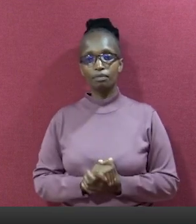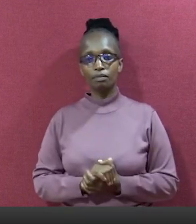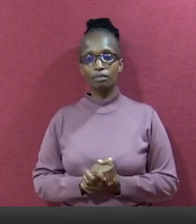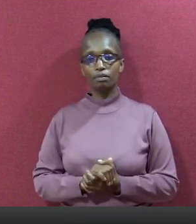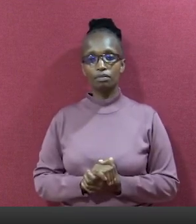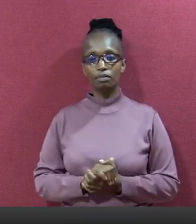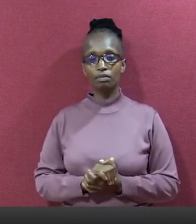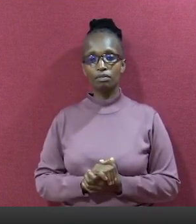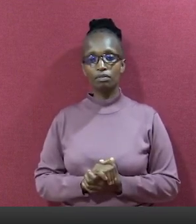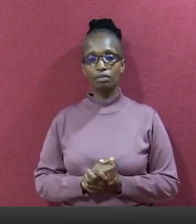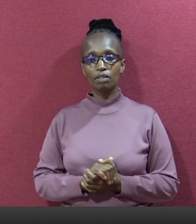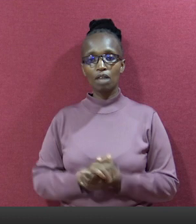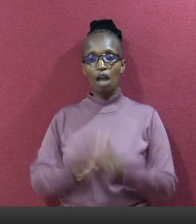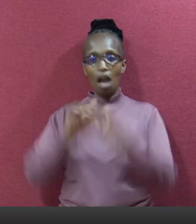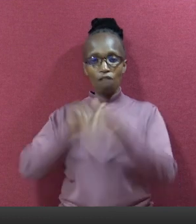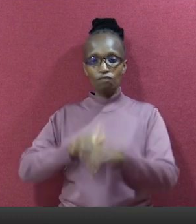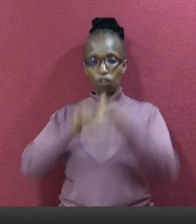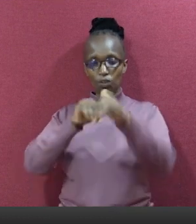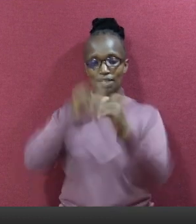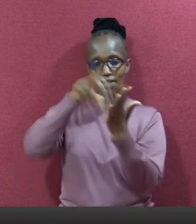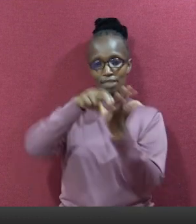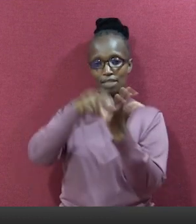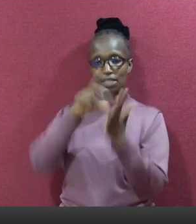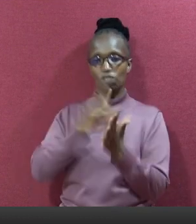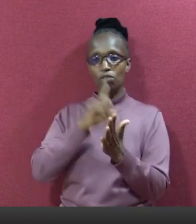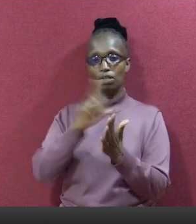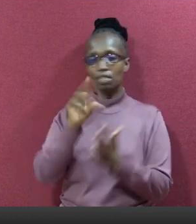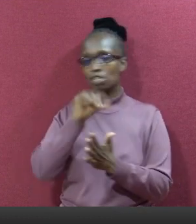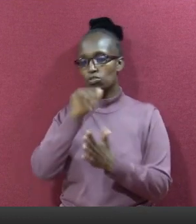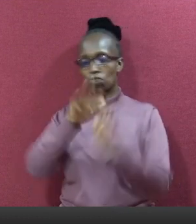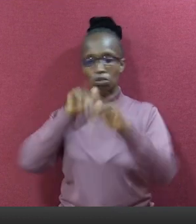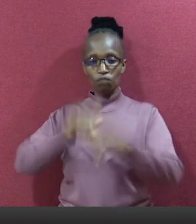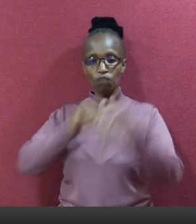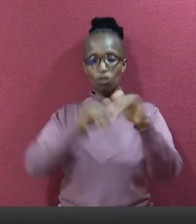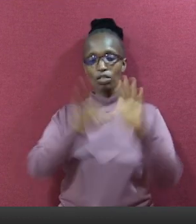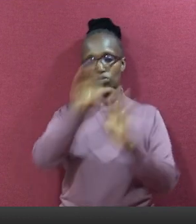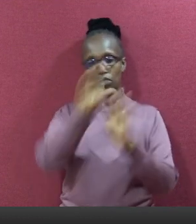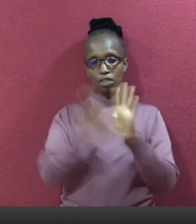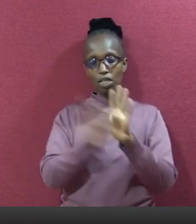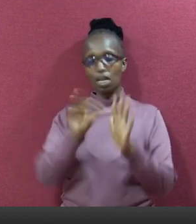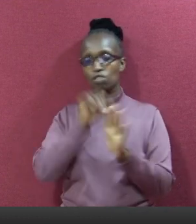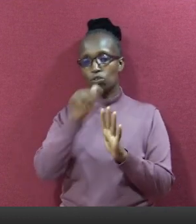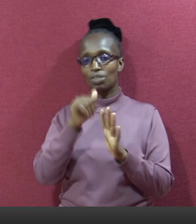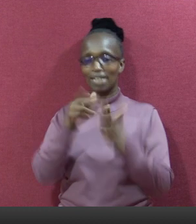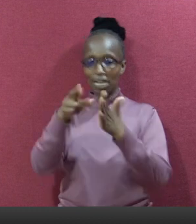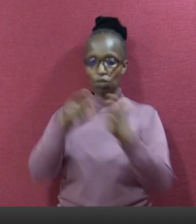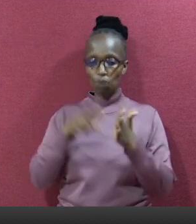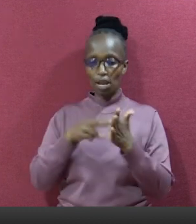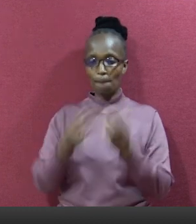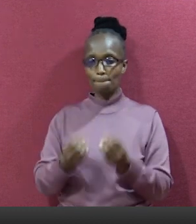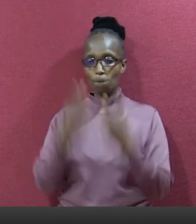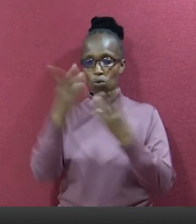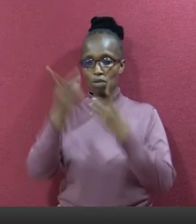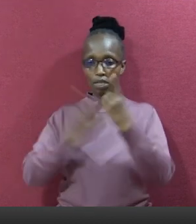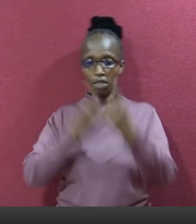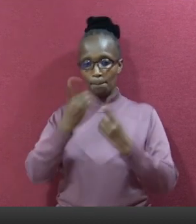It's in accordance with the standing orders. It's in accordance with the constitution. It does not require any further debate. I